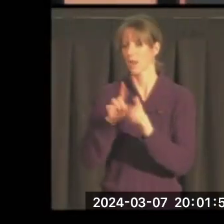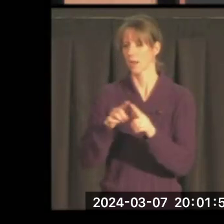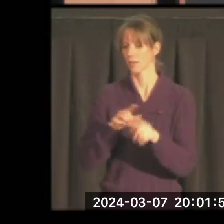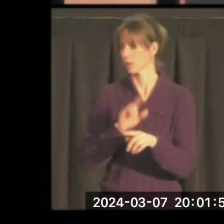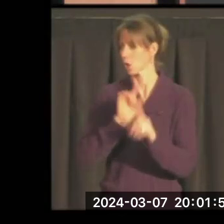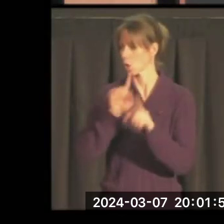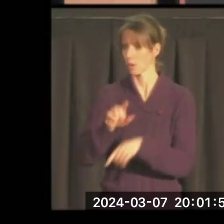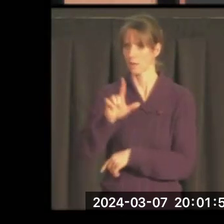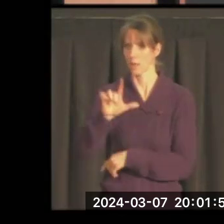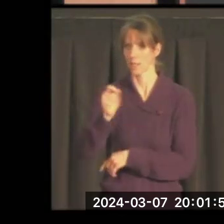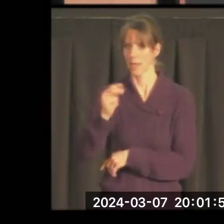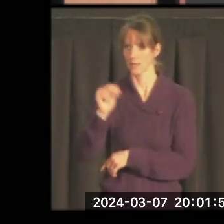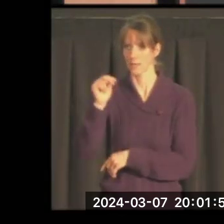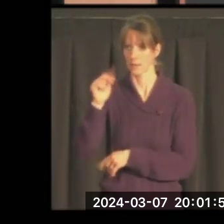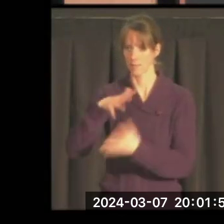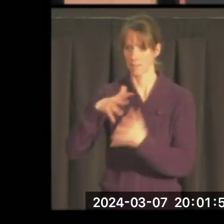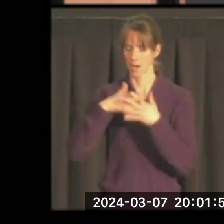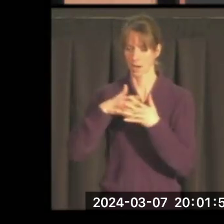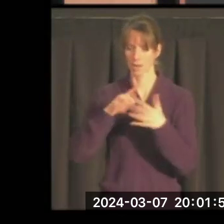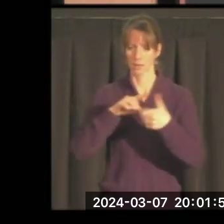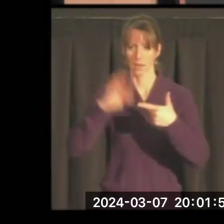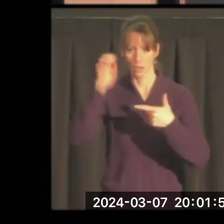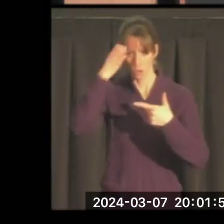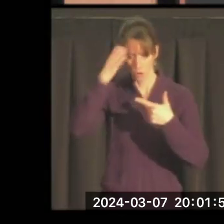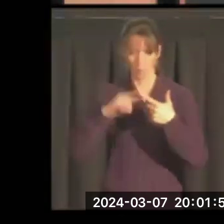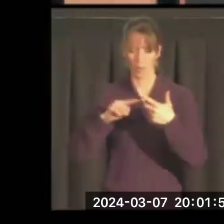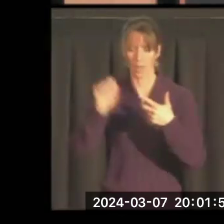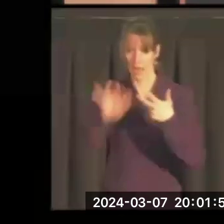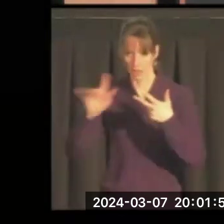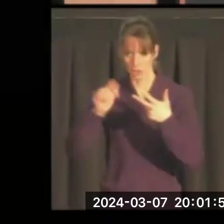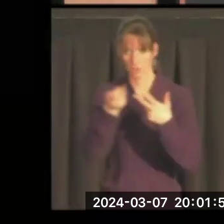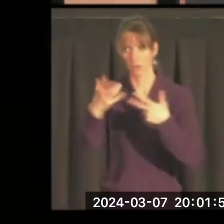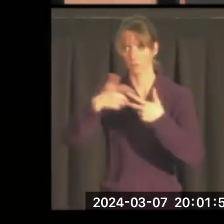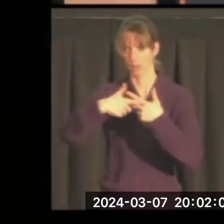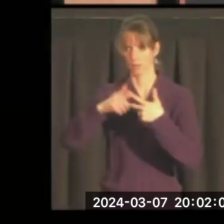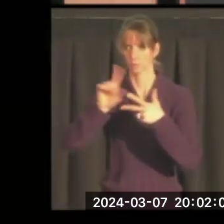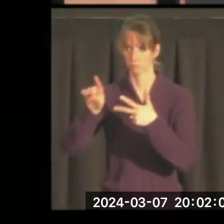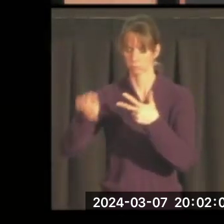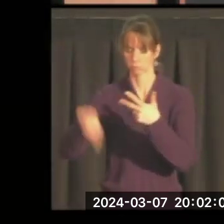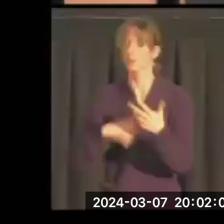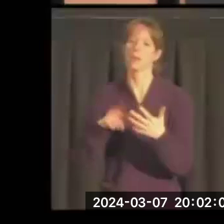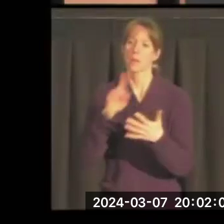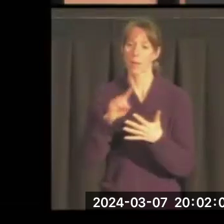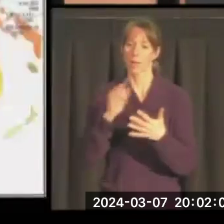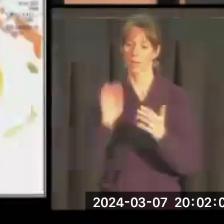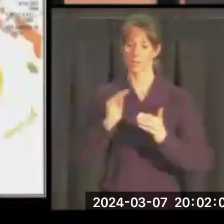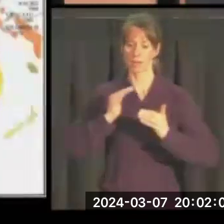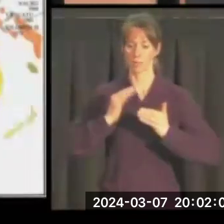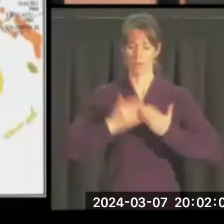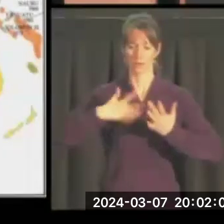He visited Latin America. visited Europe. He visited Asia on several occasions. And in this process,